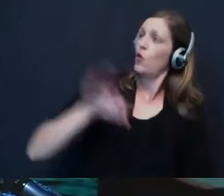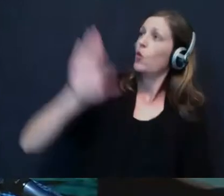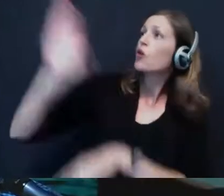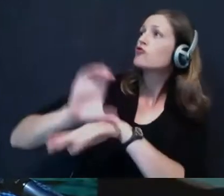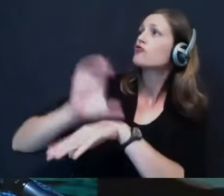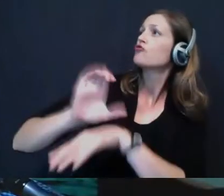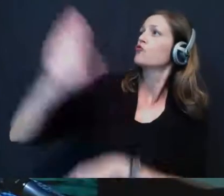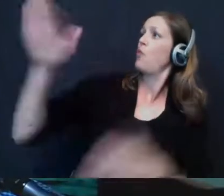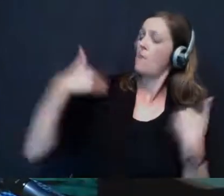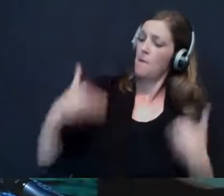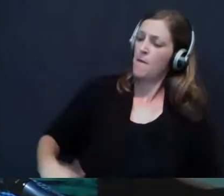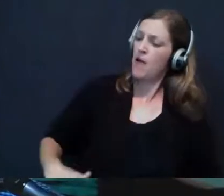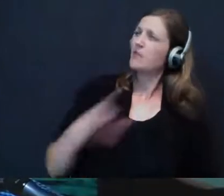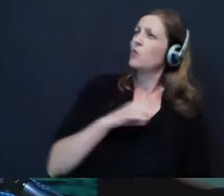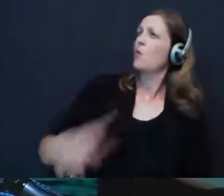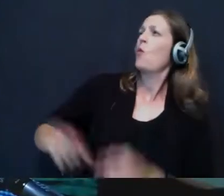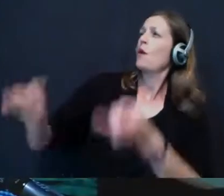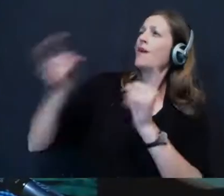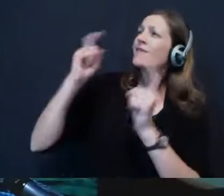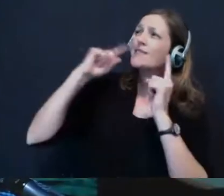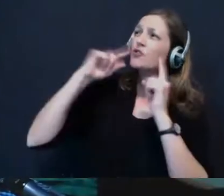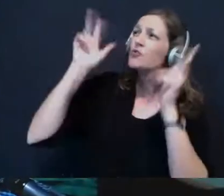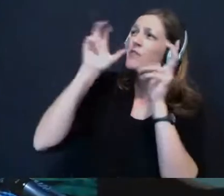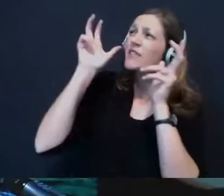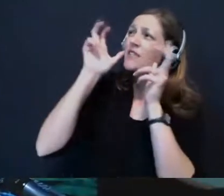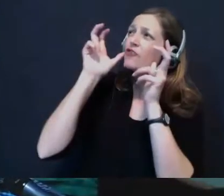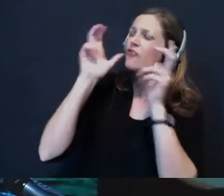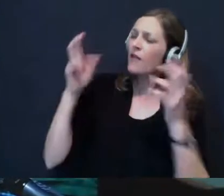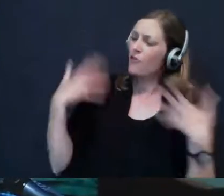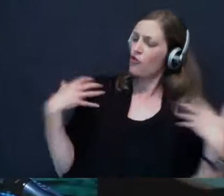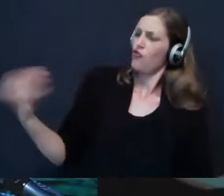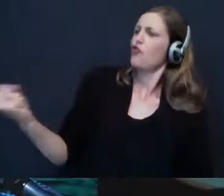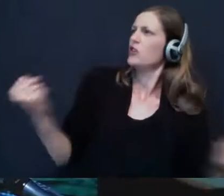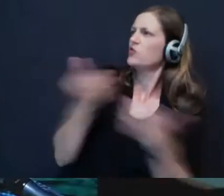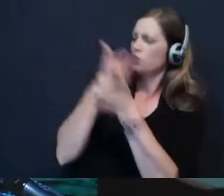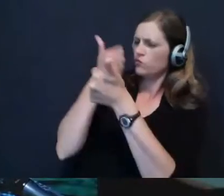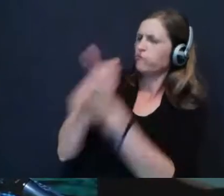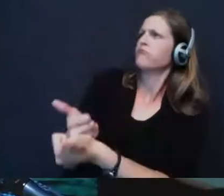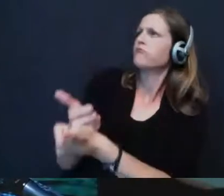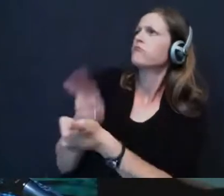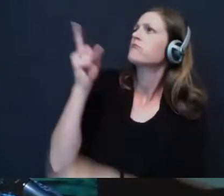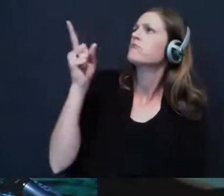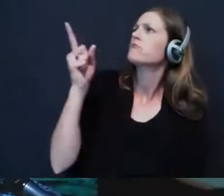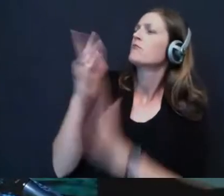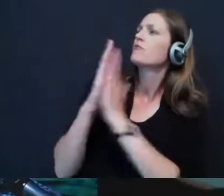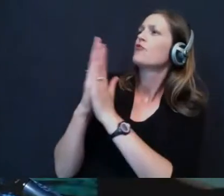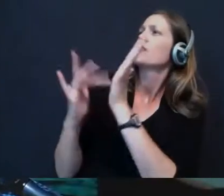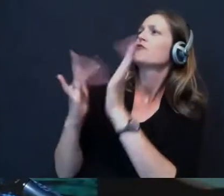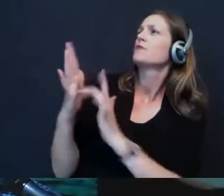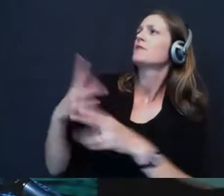body. So Lord, give us ears to hear, and the courage to be obedient. And we pray this in Jesus' name.